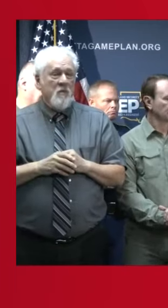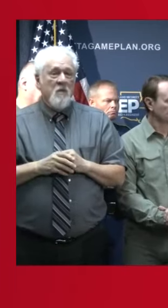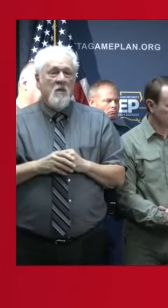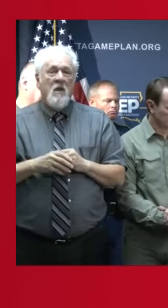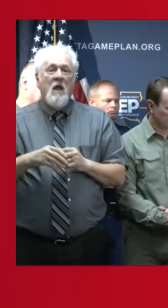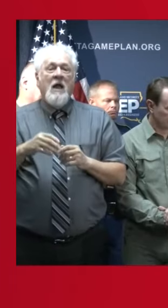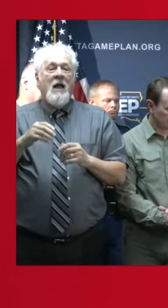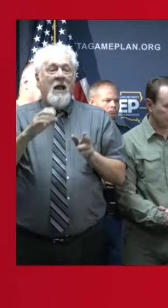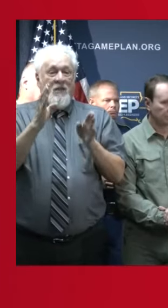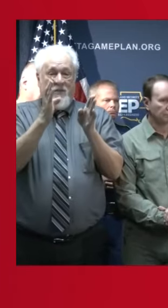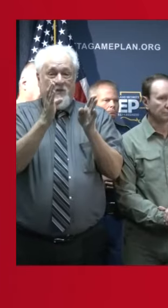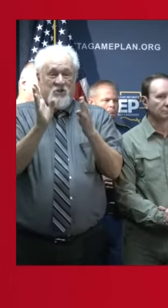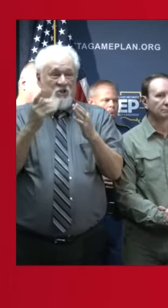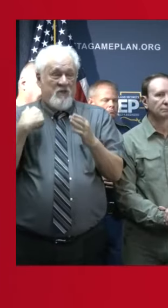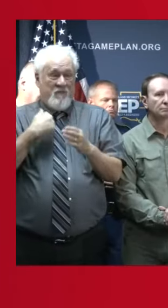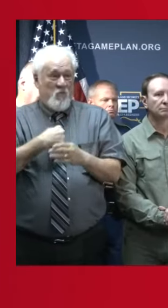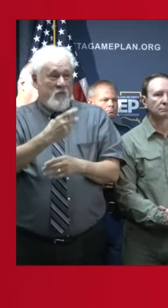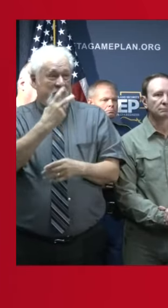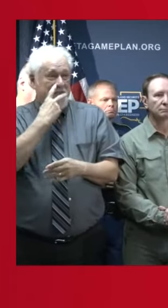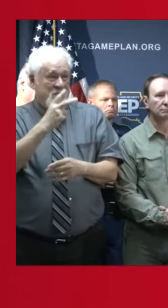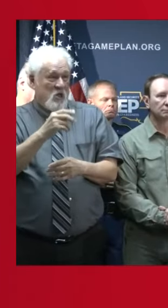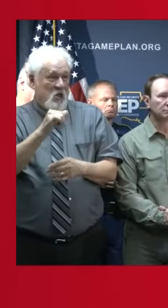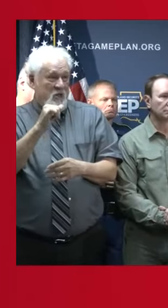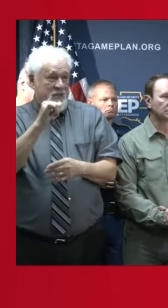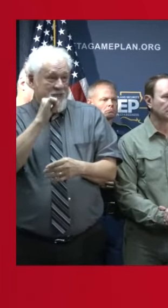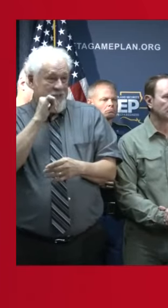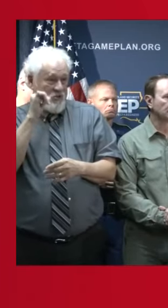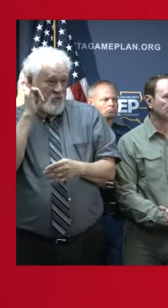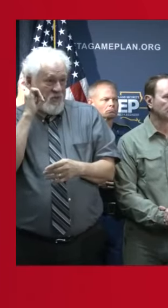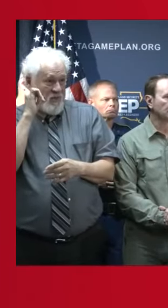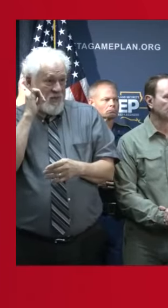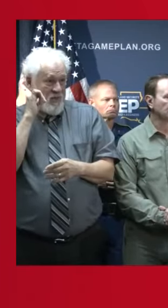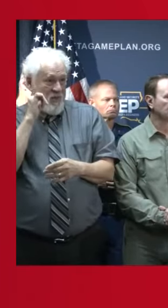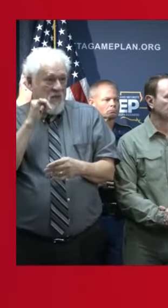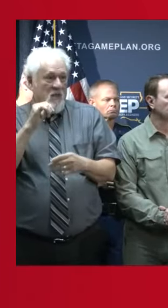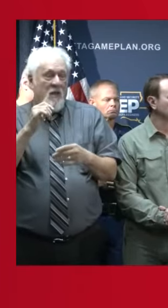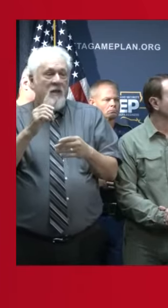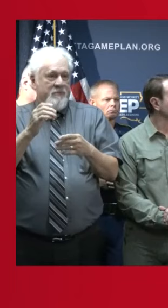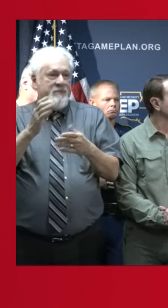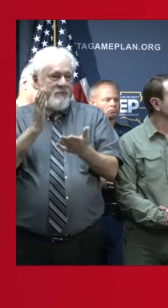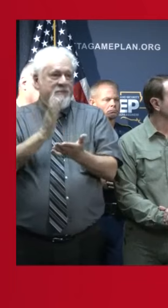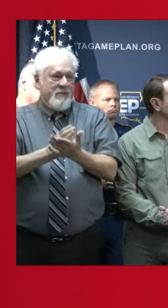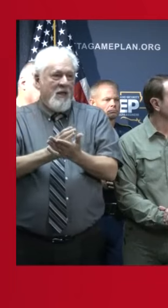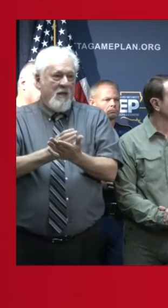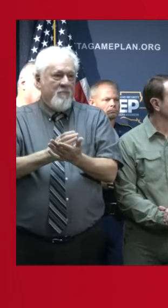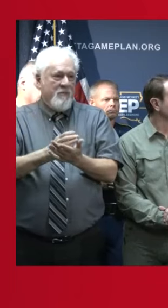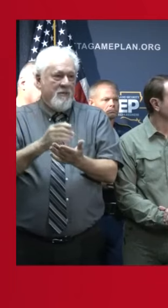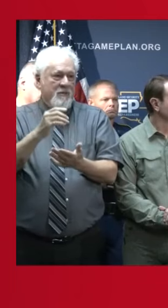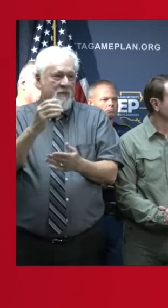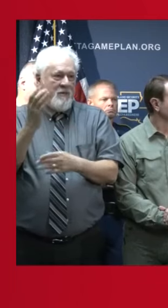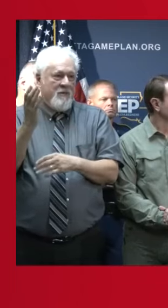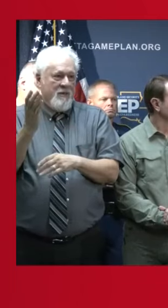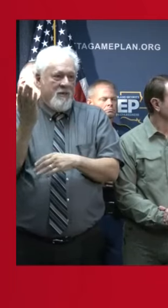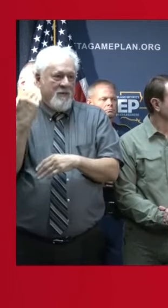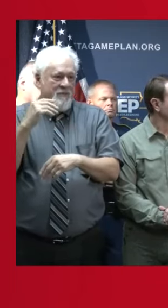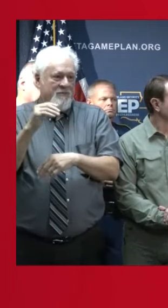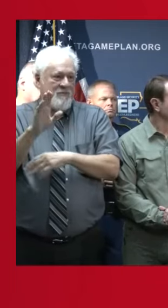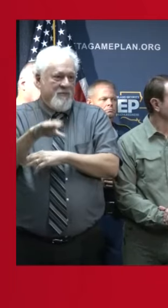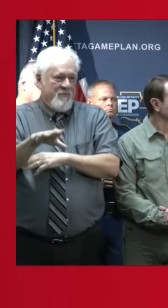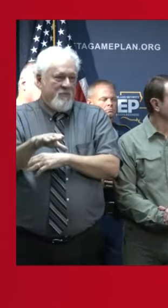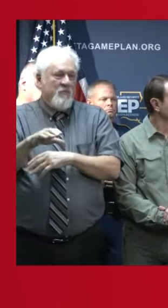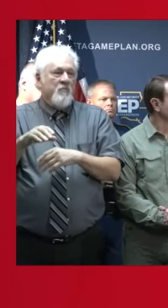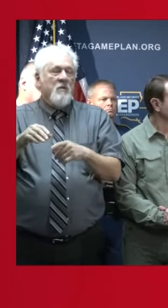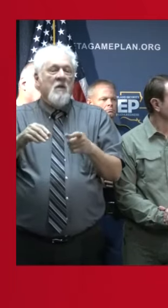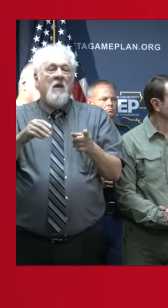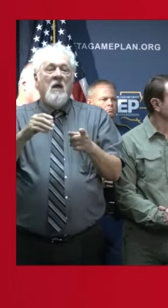The shift that we saw in the storm track yesterday came to an end during the afternoon and evening. And since yesterday afternoon,